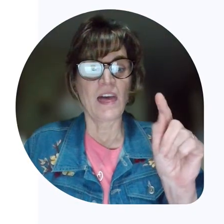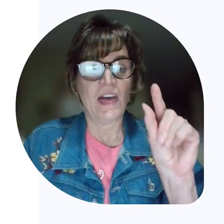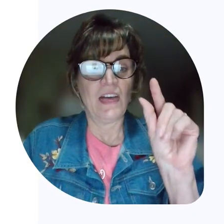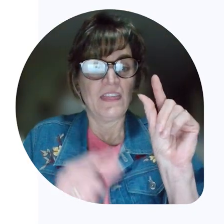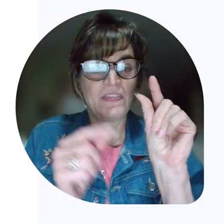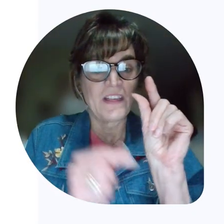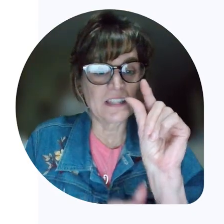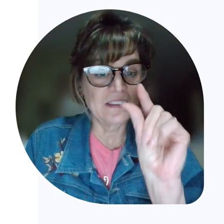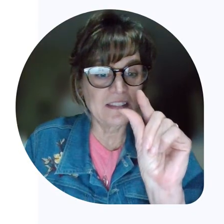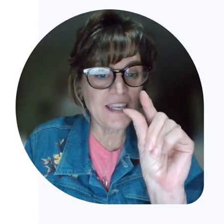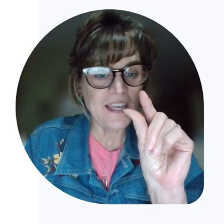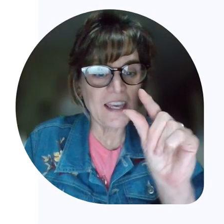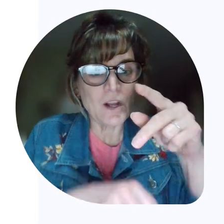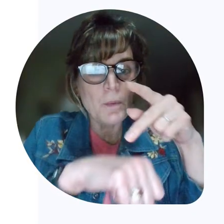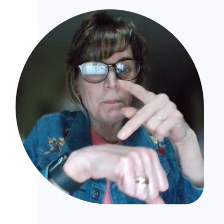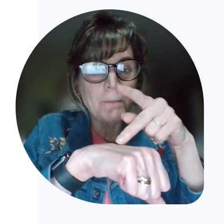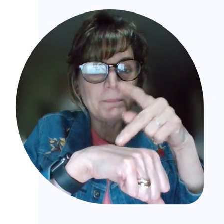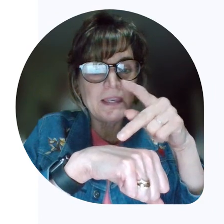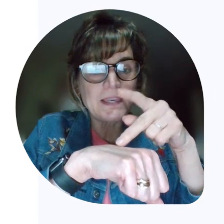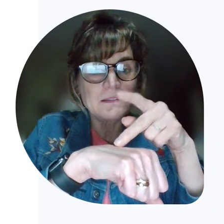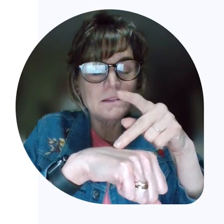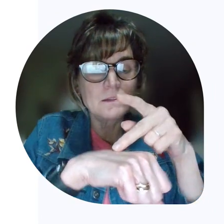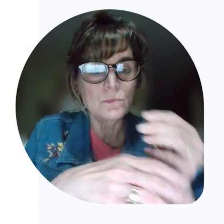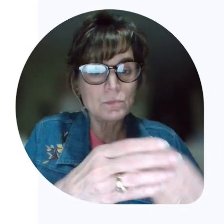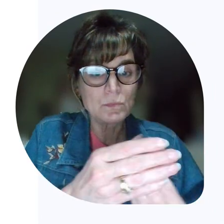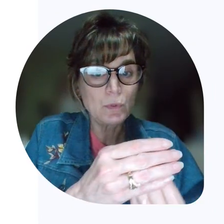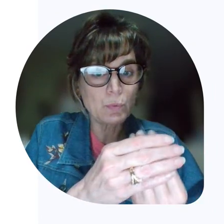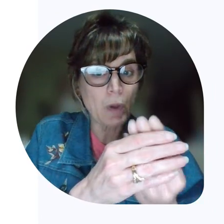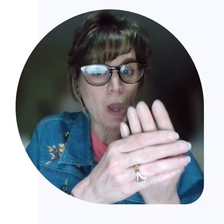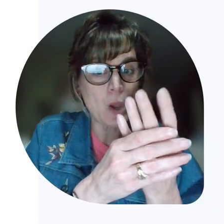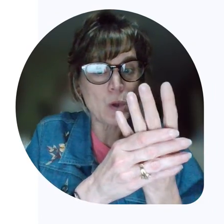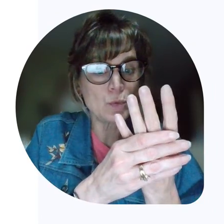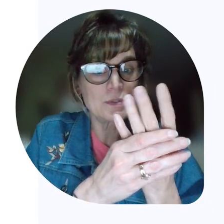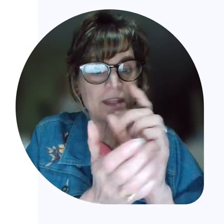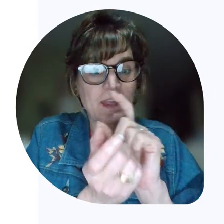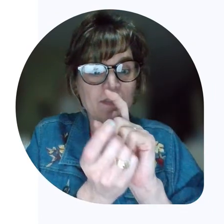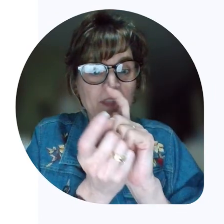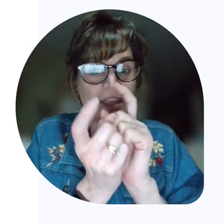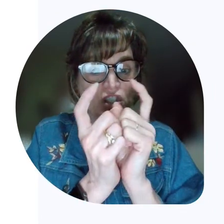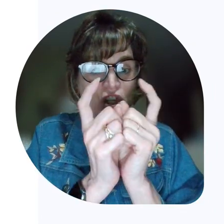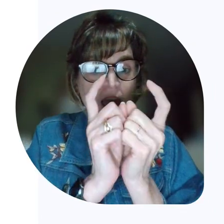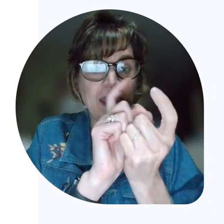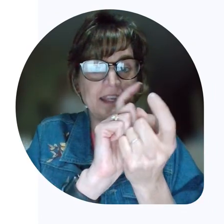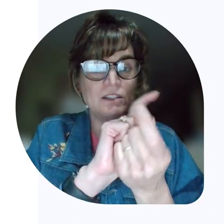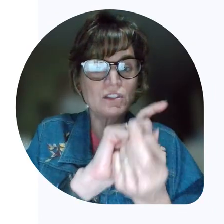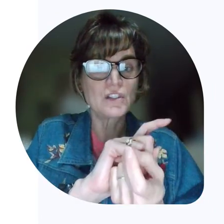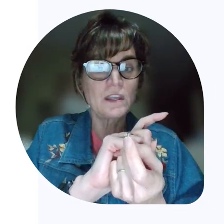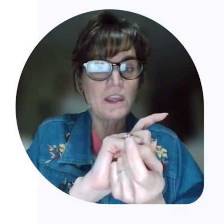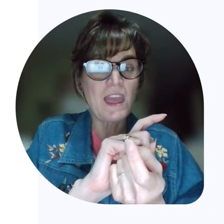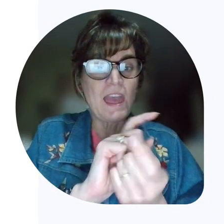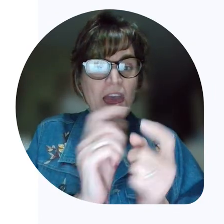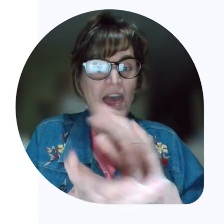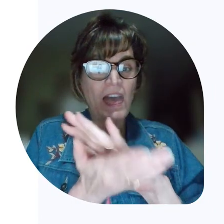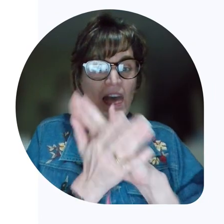The little pumpkin grows and they change.